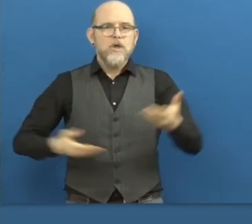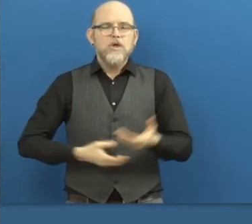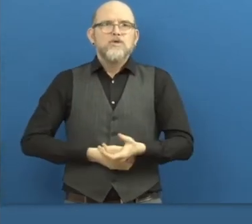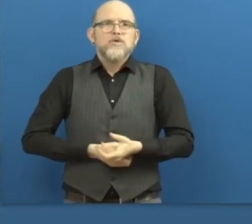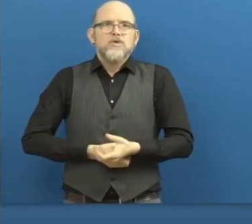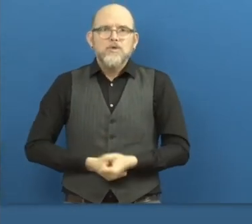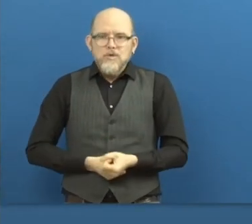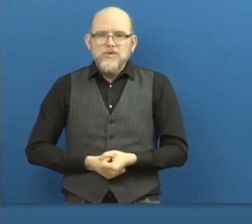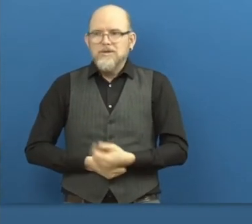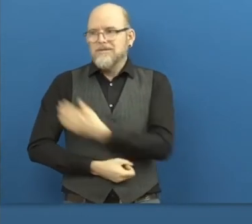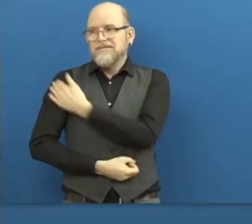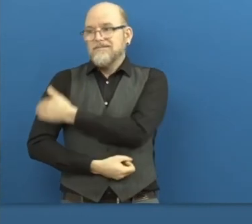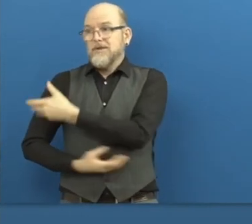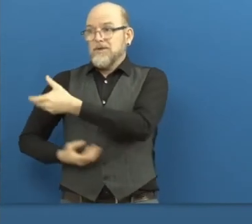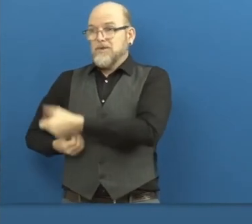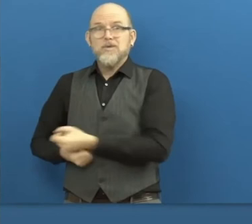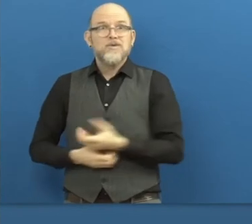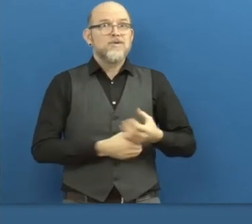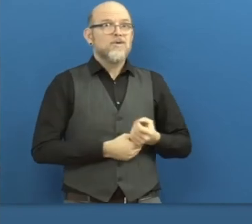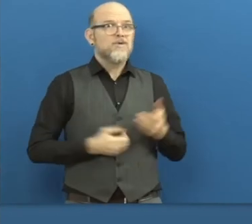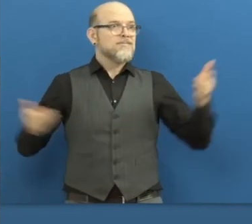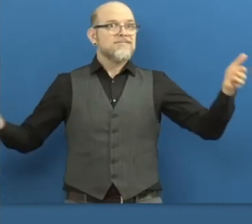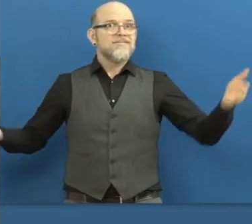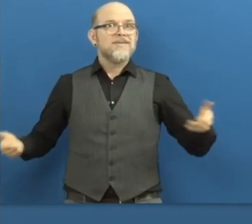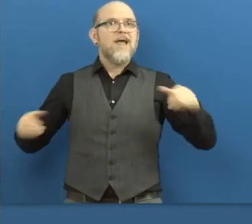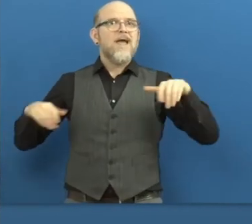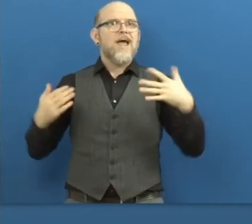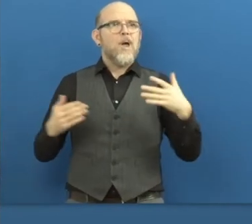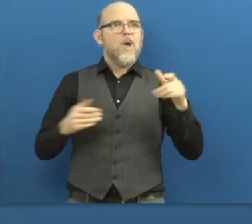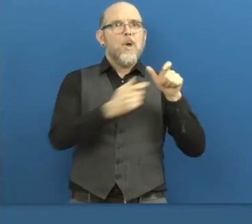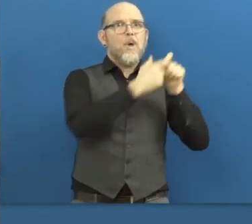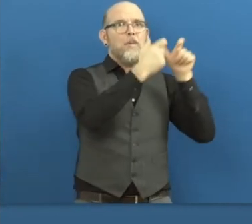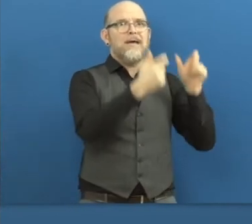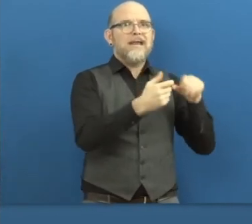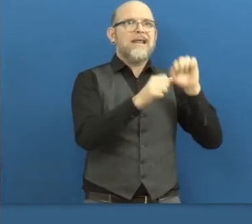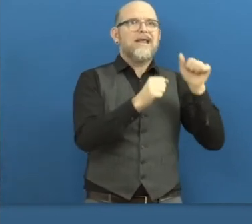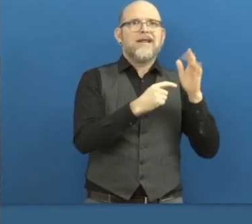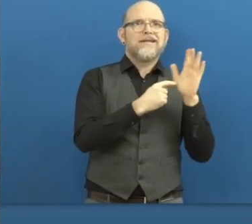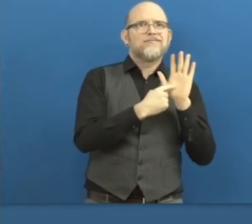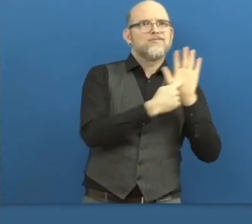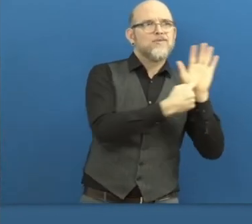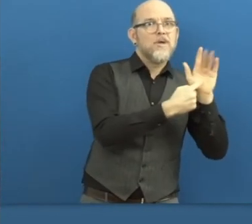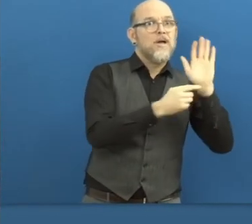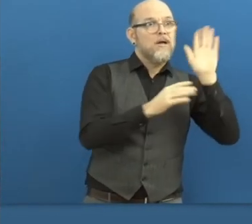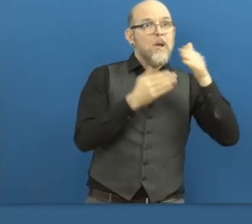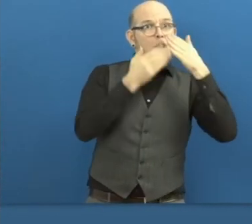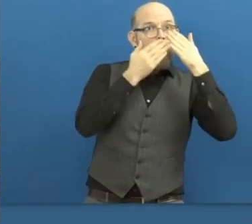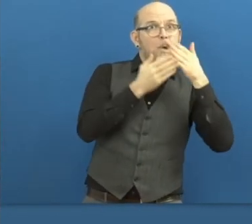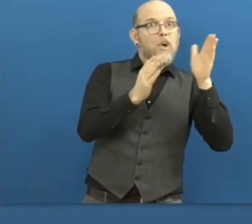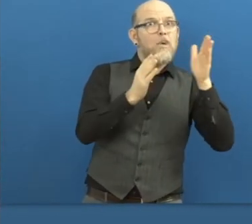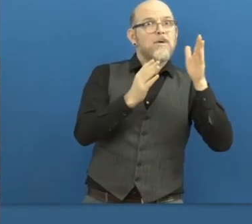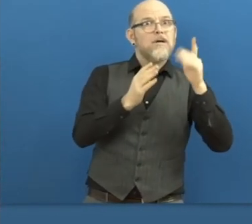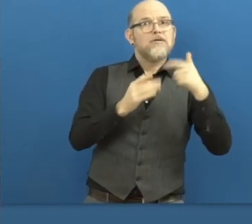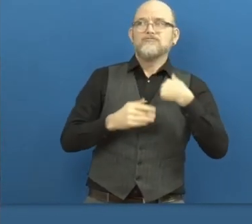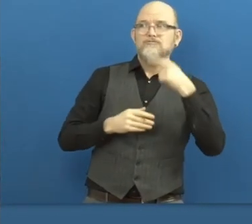that you are really open and you are welcoming applicants with disabilities. And for the beneficiaries, mean